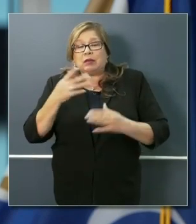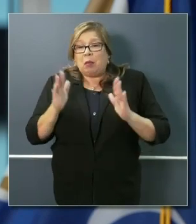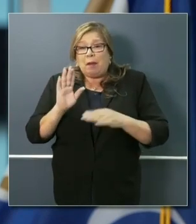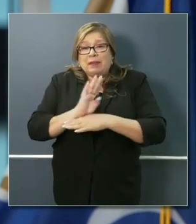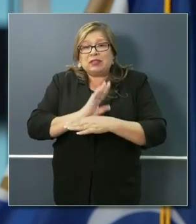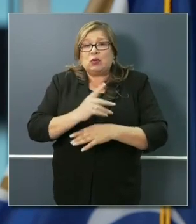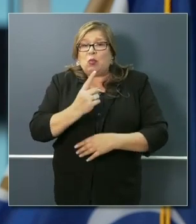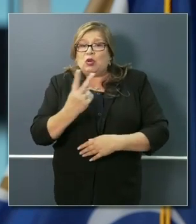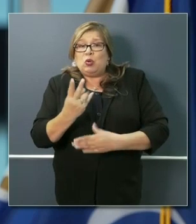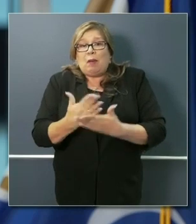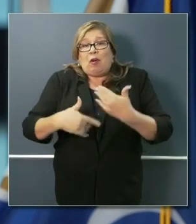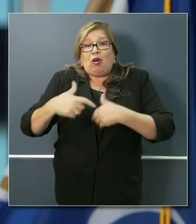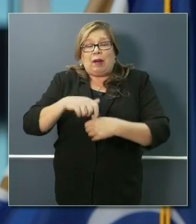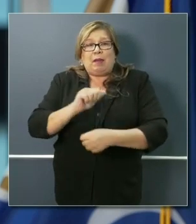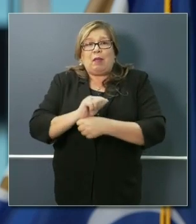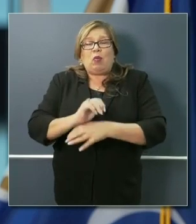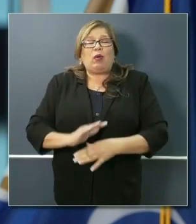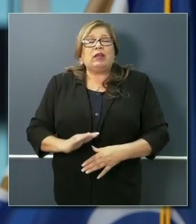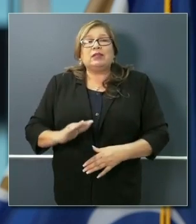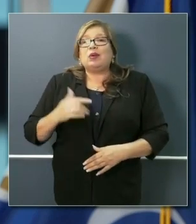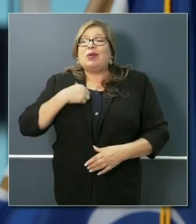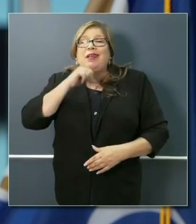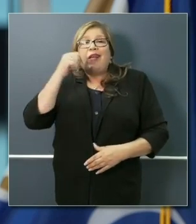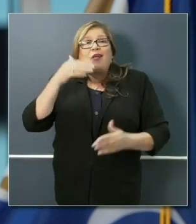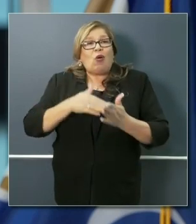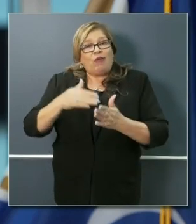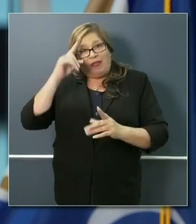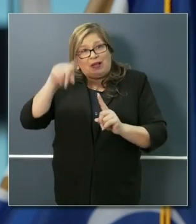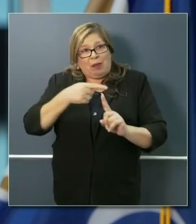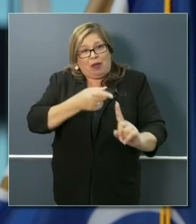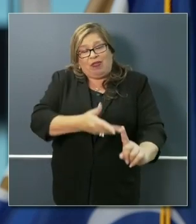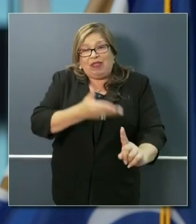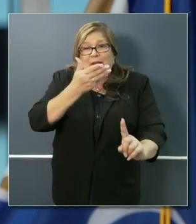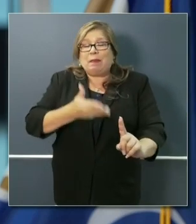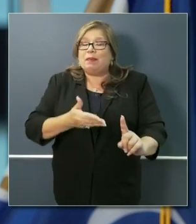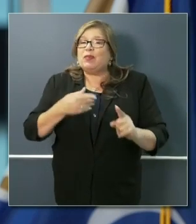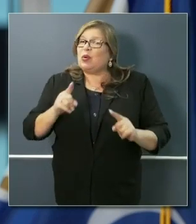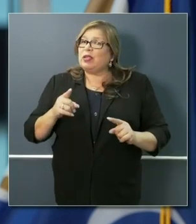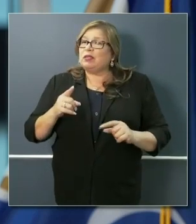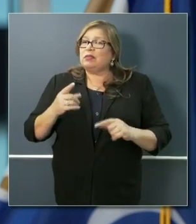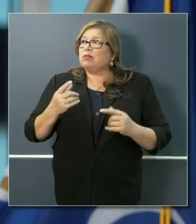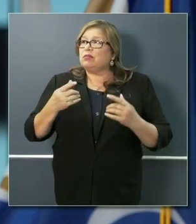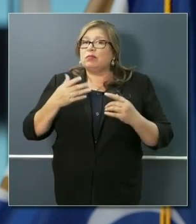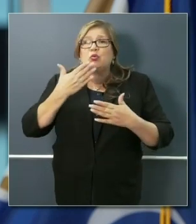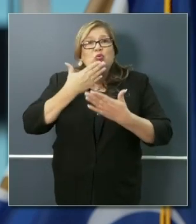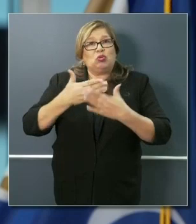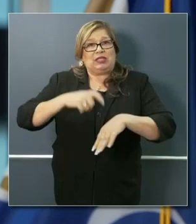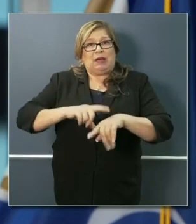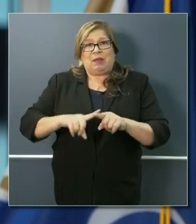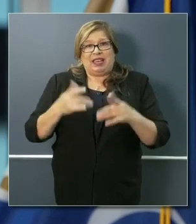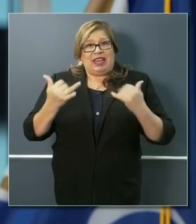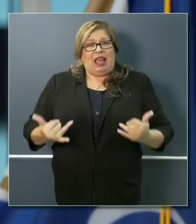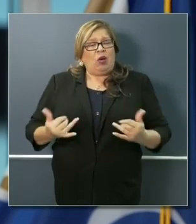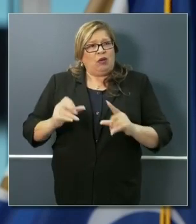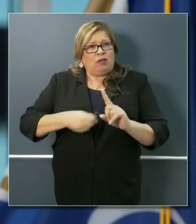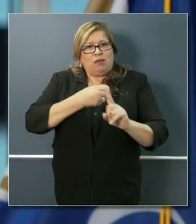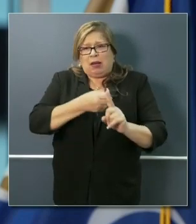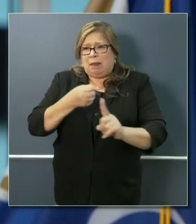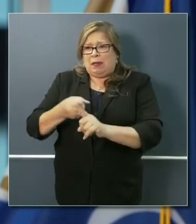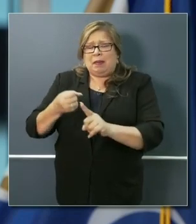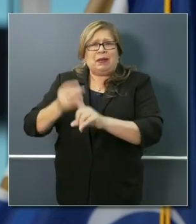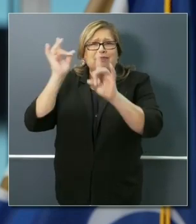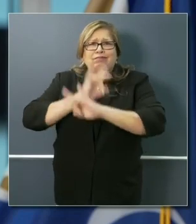so often we take them for granted even in the best of times. Right now, they have been devastated, and I want to speak